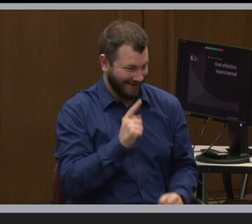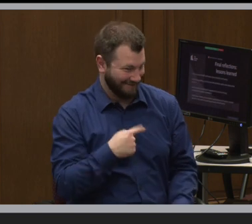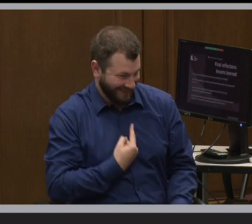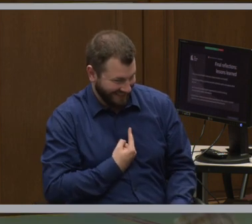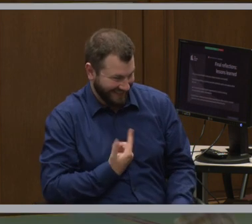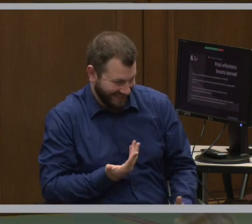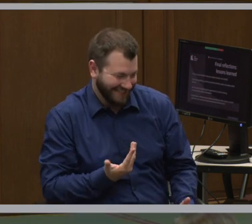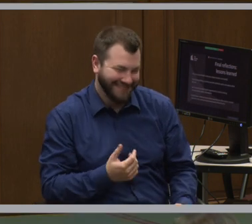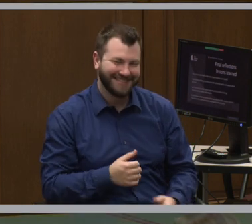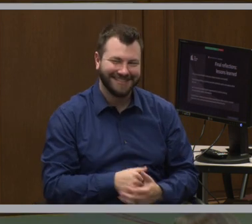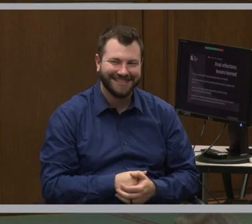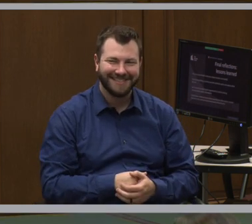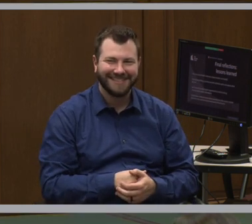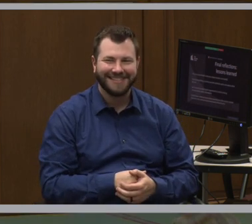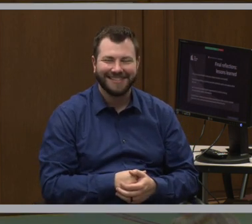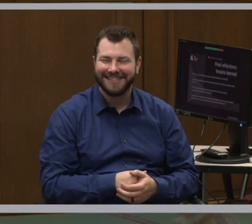me.